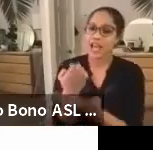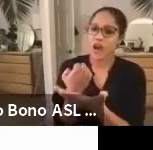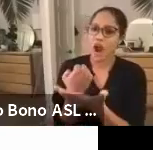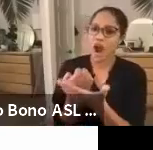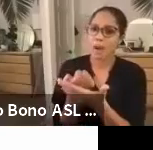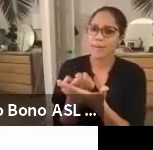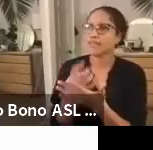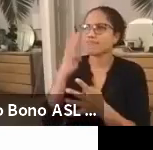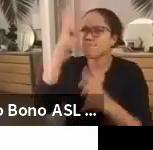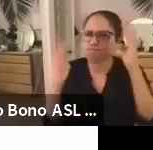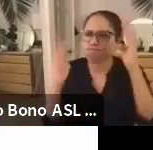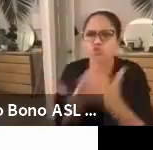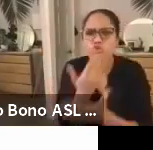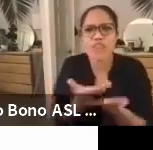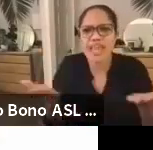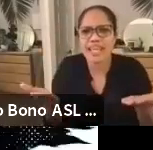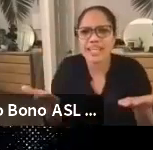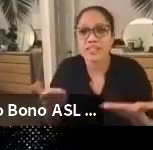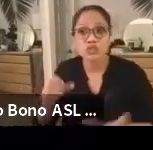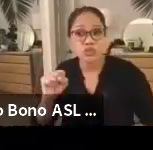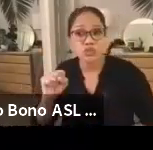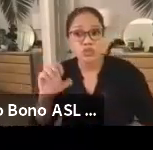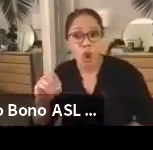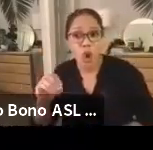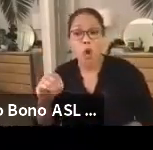universal basic income programs.